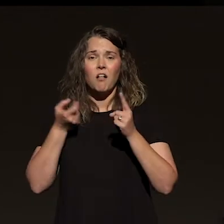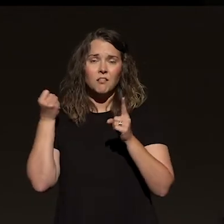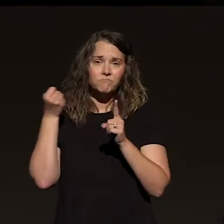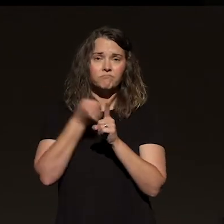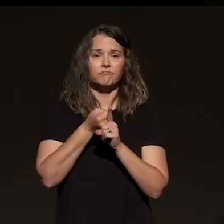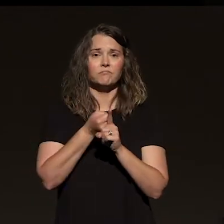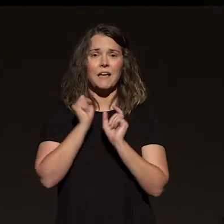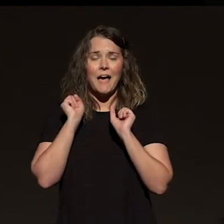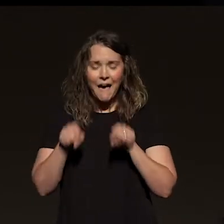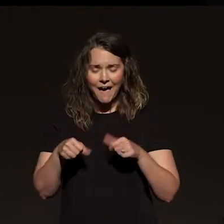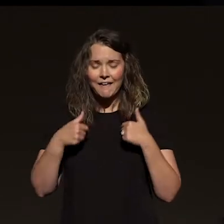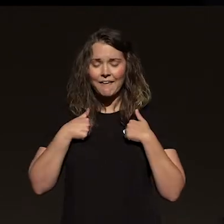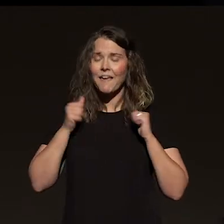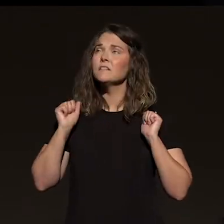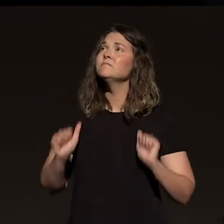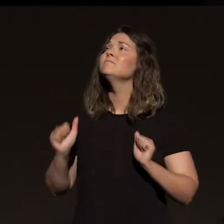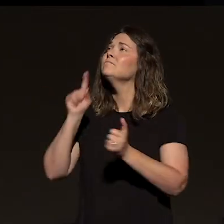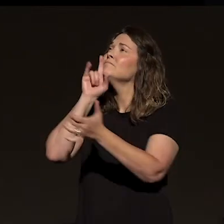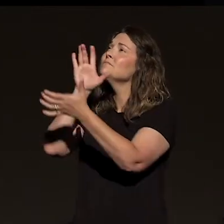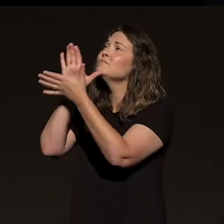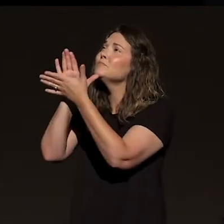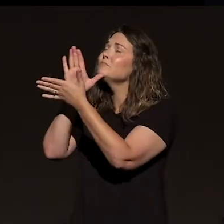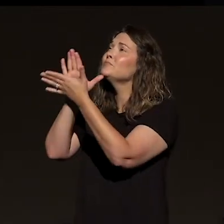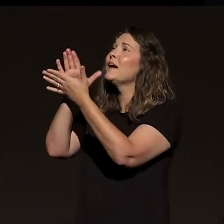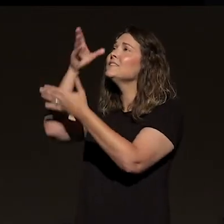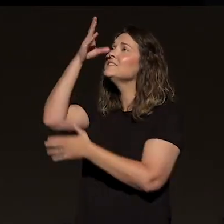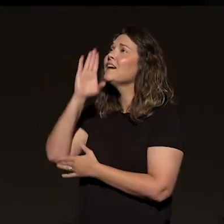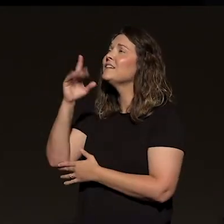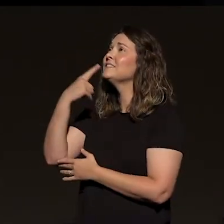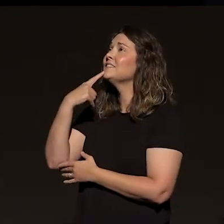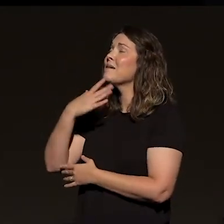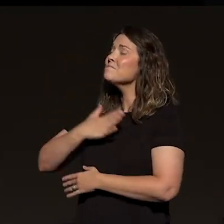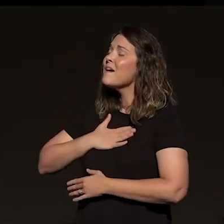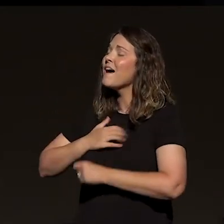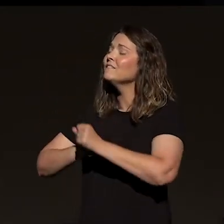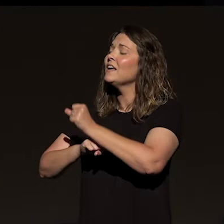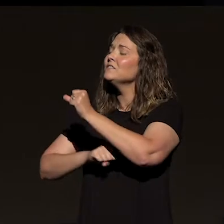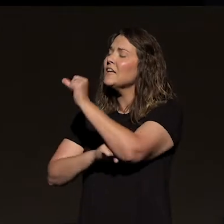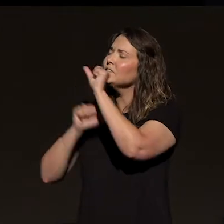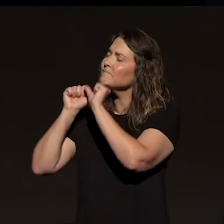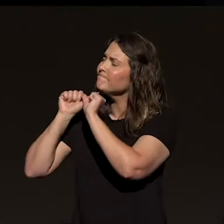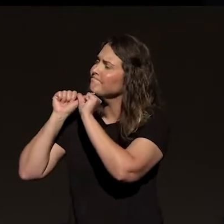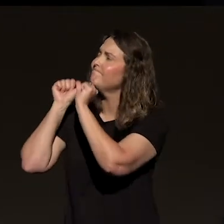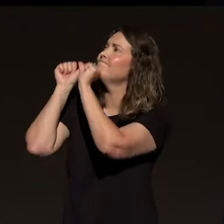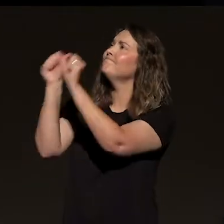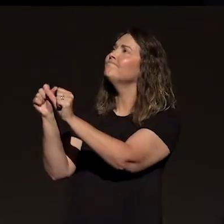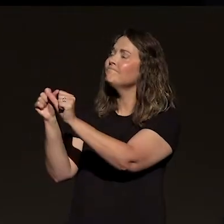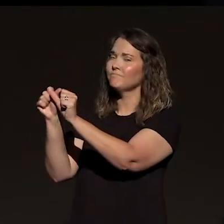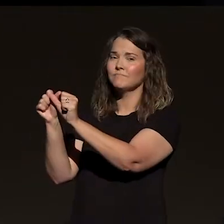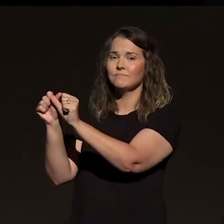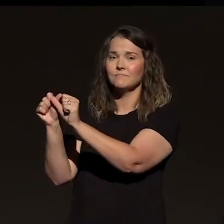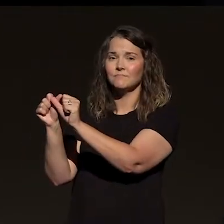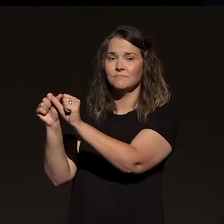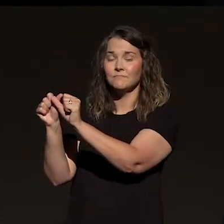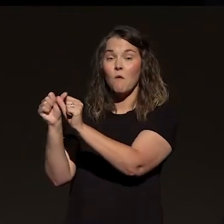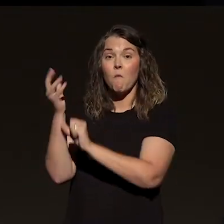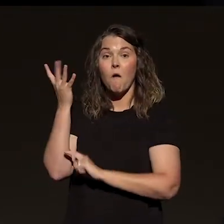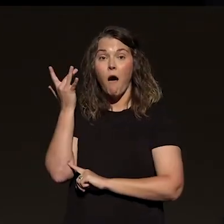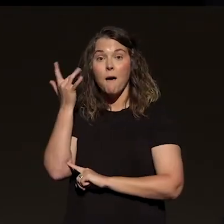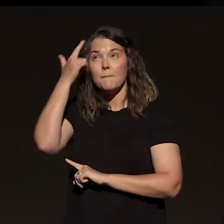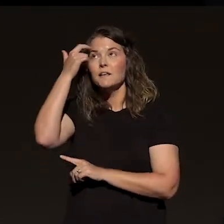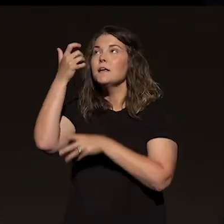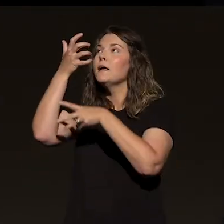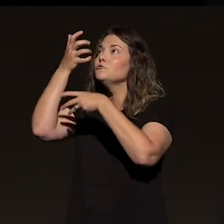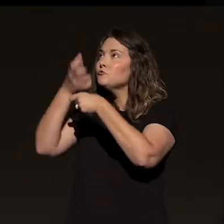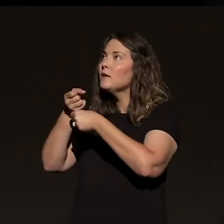able to raise your hands and praise God and say, my foundation held. My foundation was sure because I not only